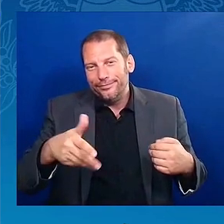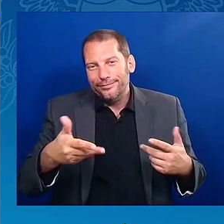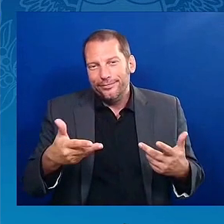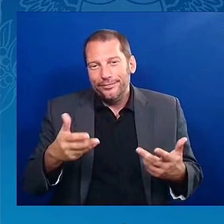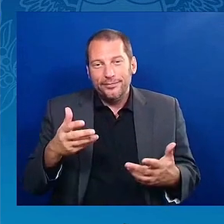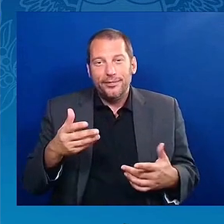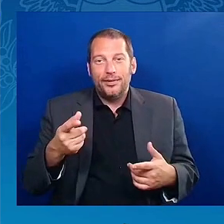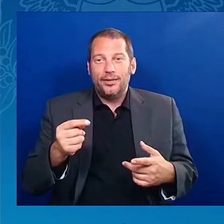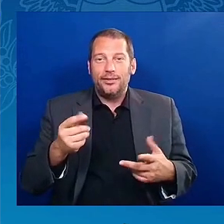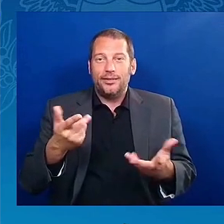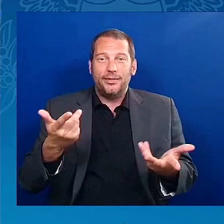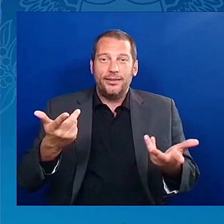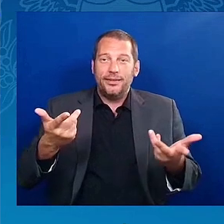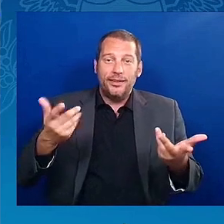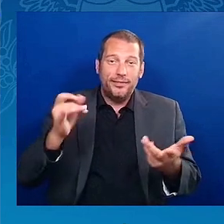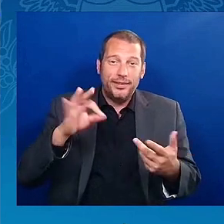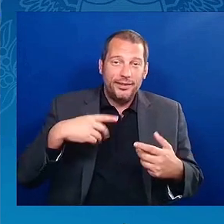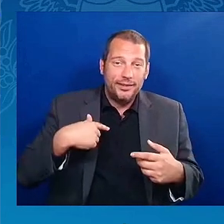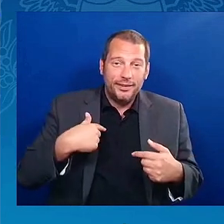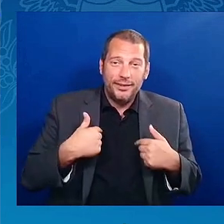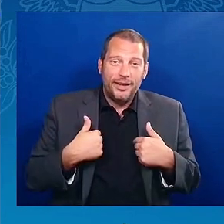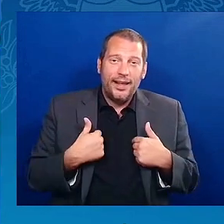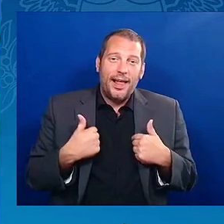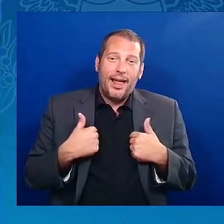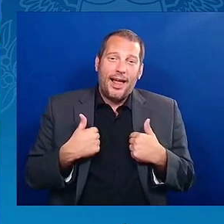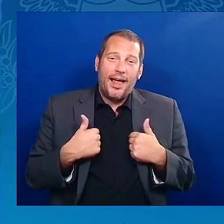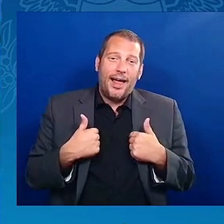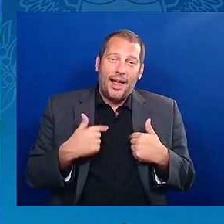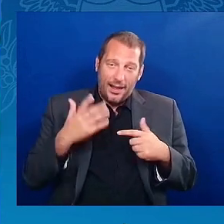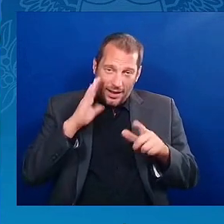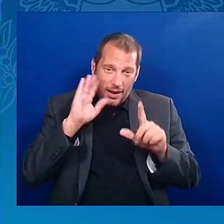ties. You know, I don't want to just pay off.